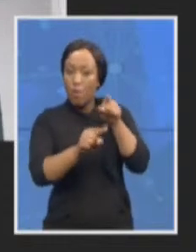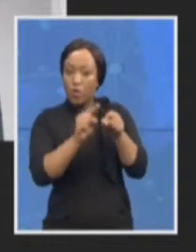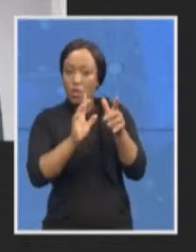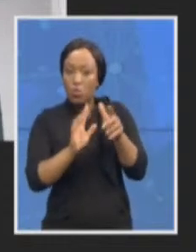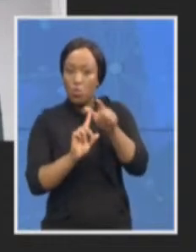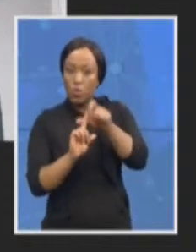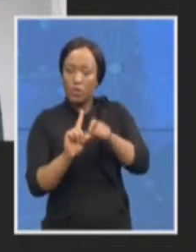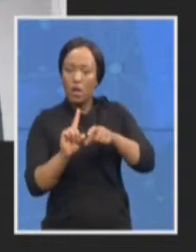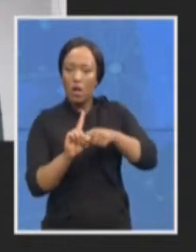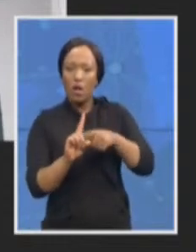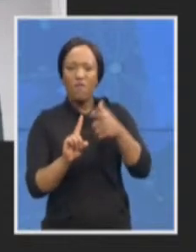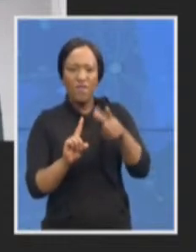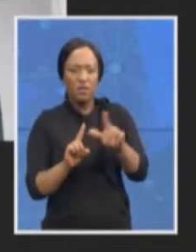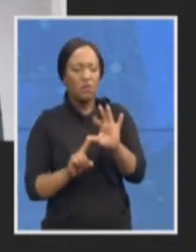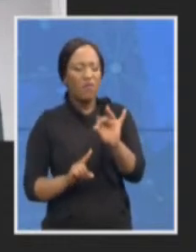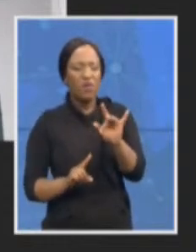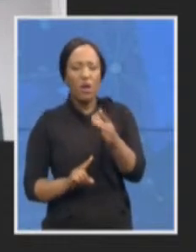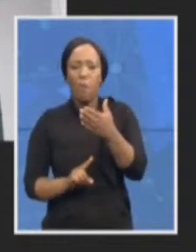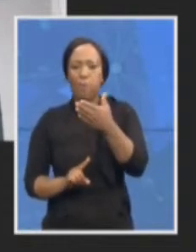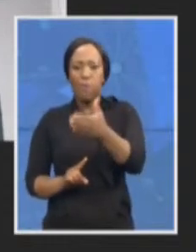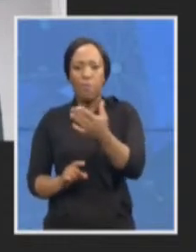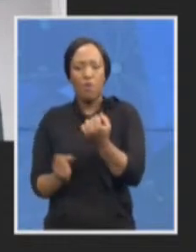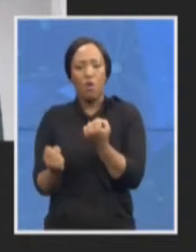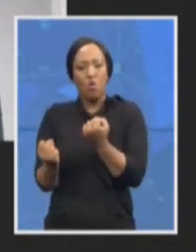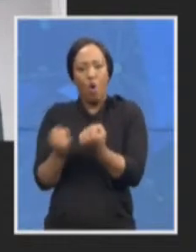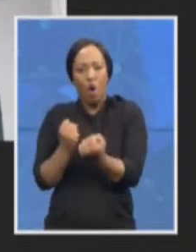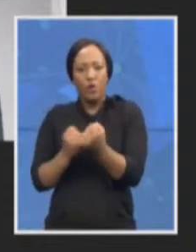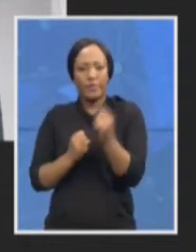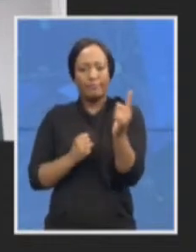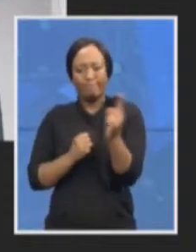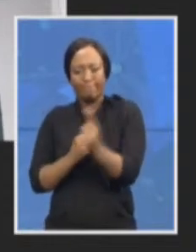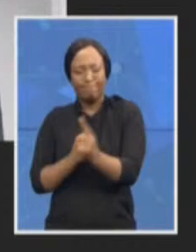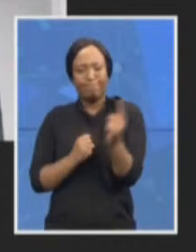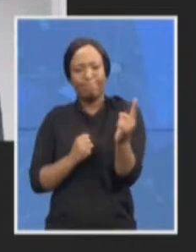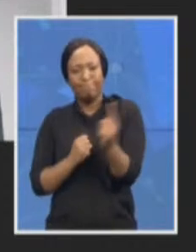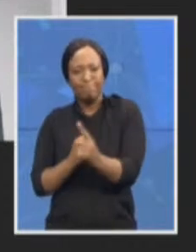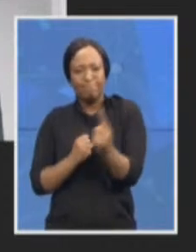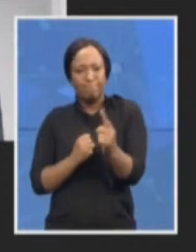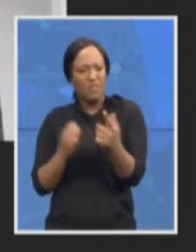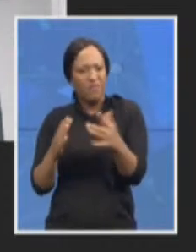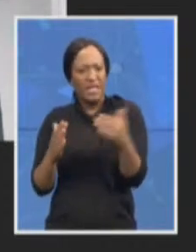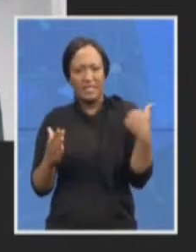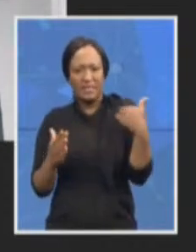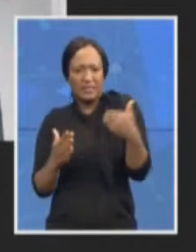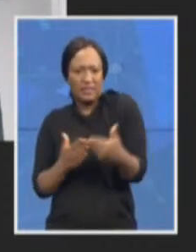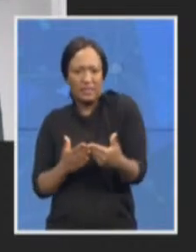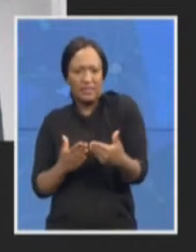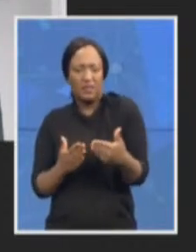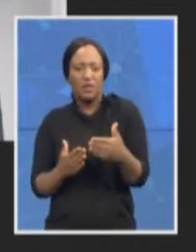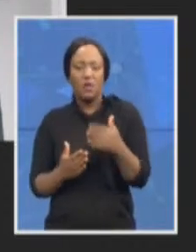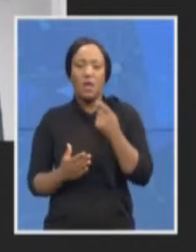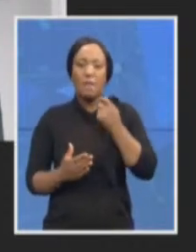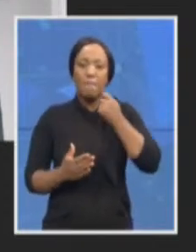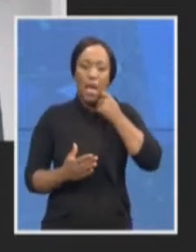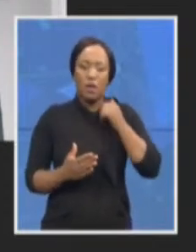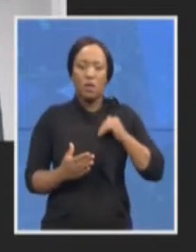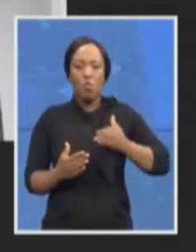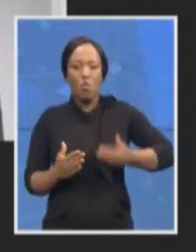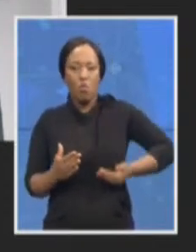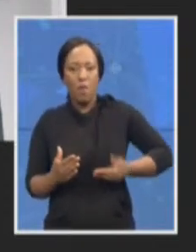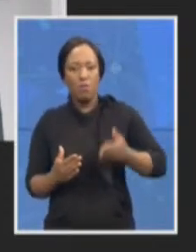and we must commend the men and women who are at the forefront of doing the work in our courts